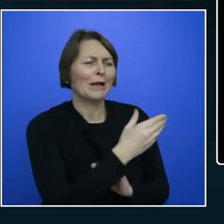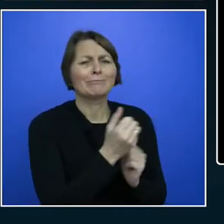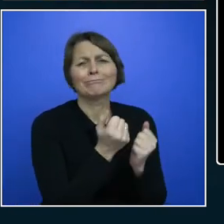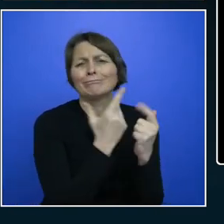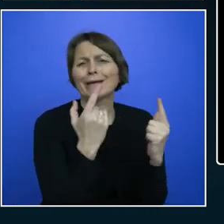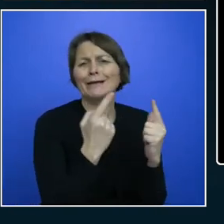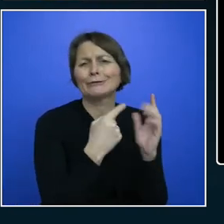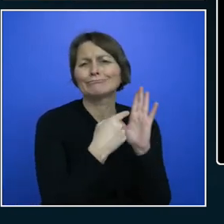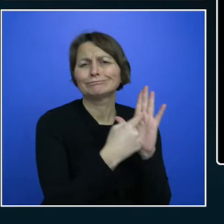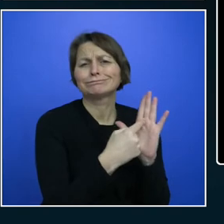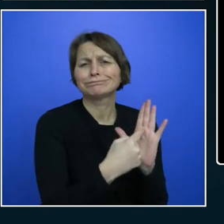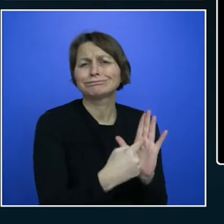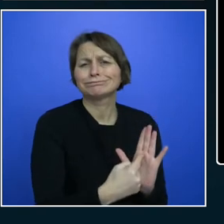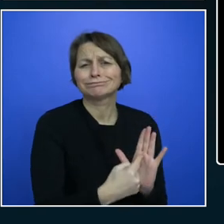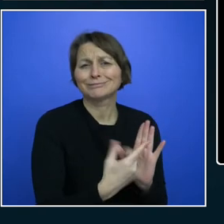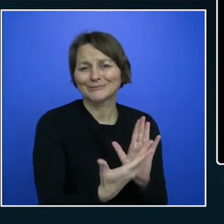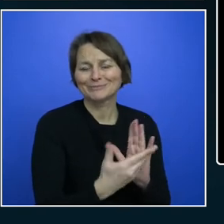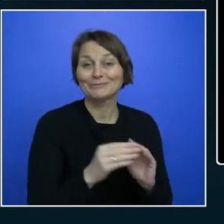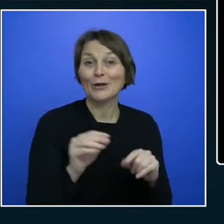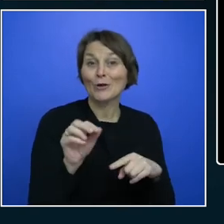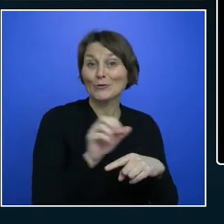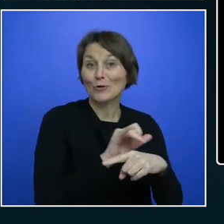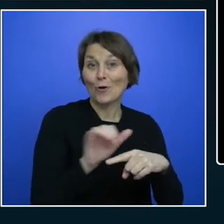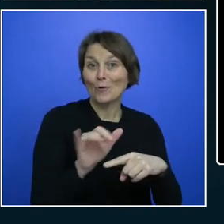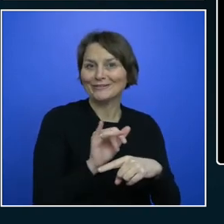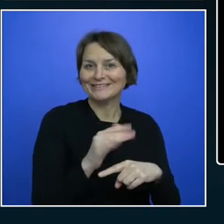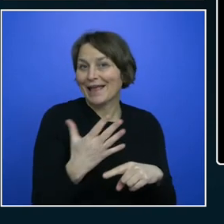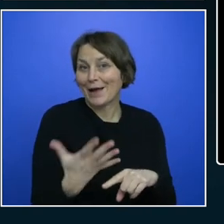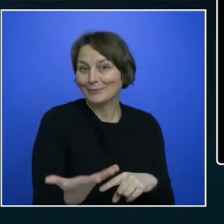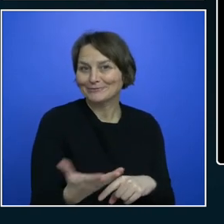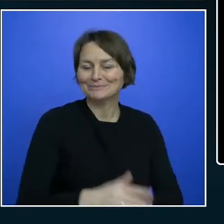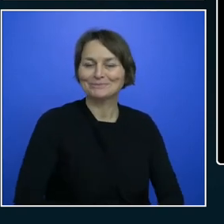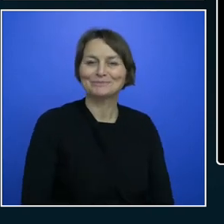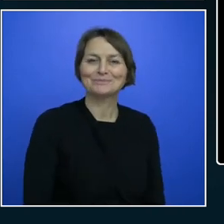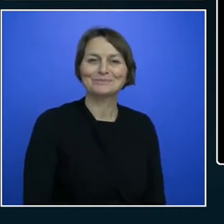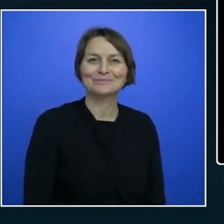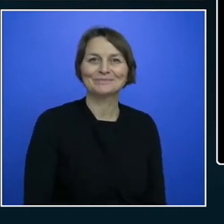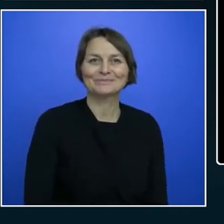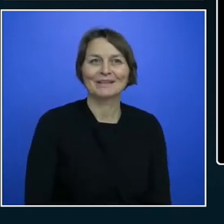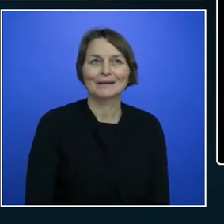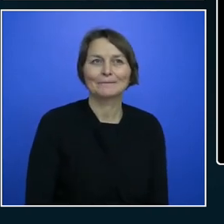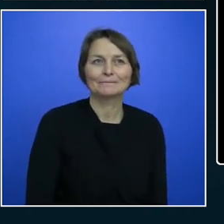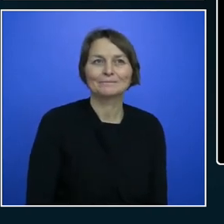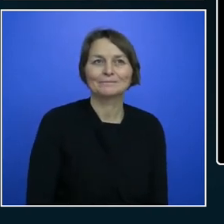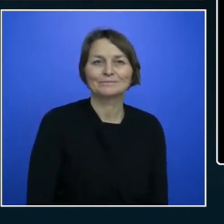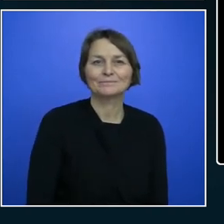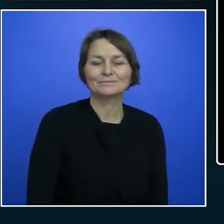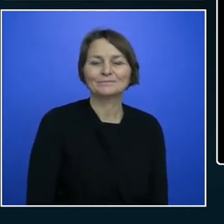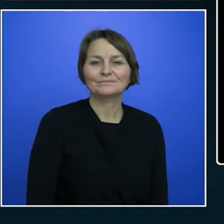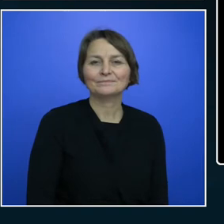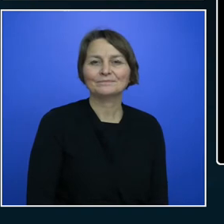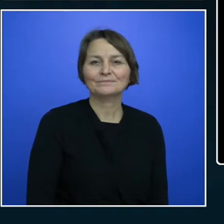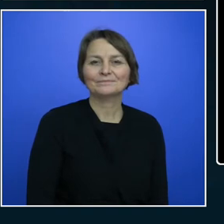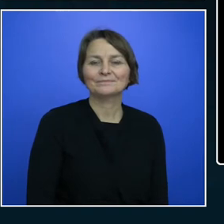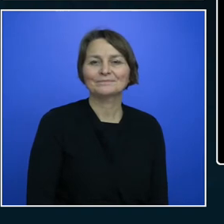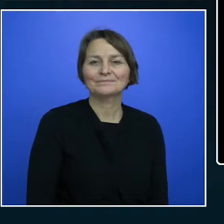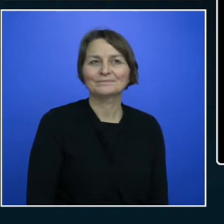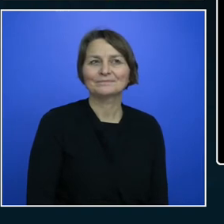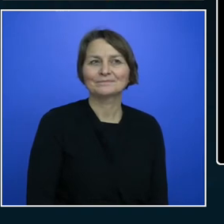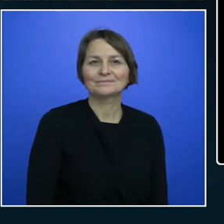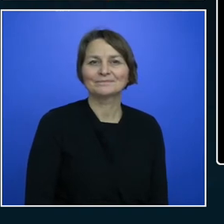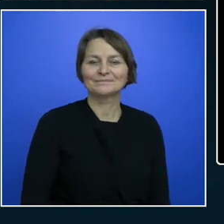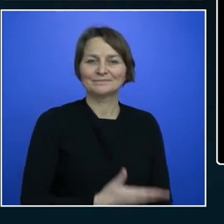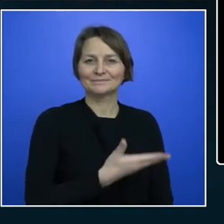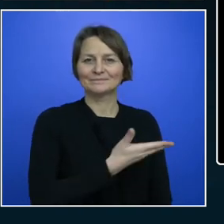So enough slides. Let's go into our demo. So the first thing I want to show you is the JUnit